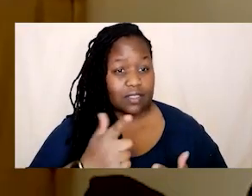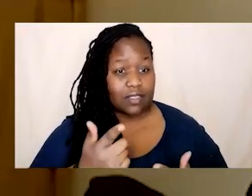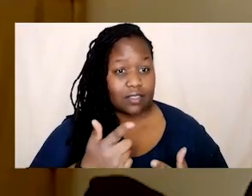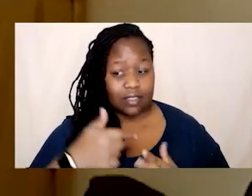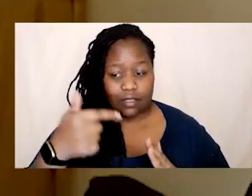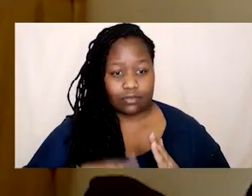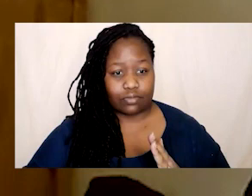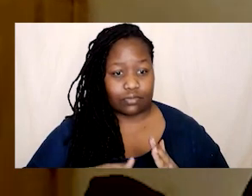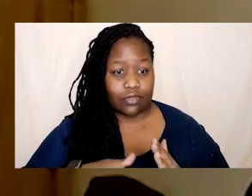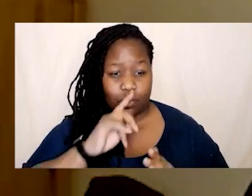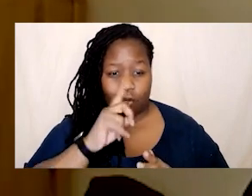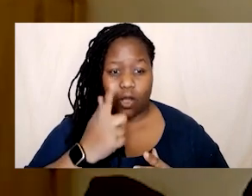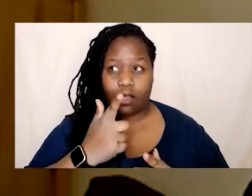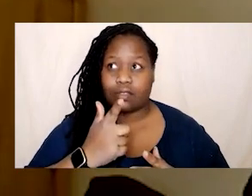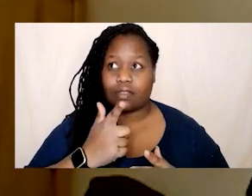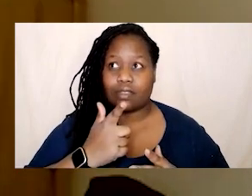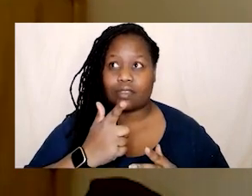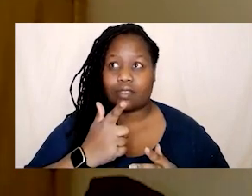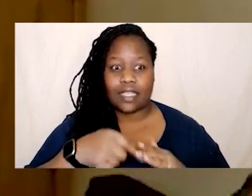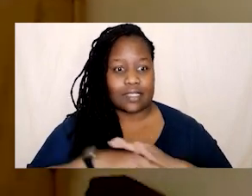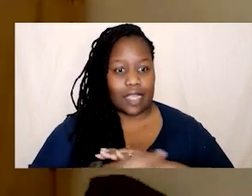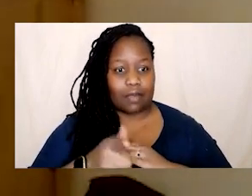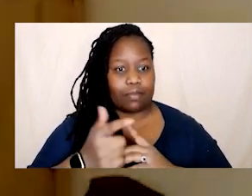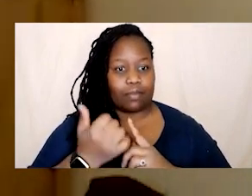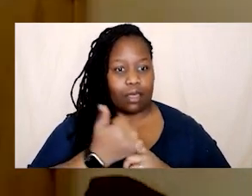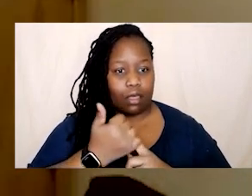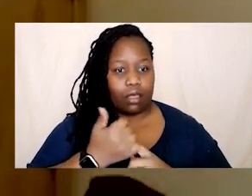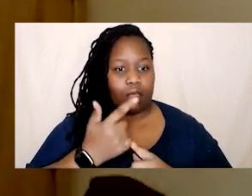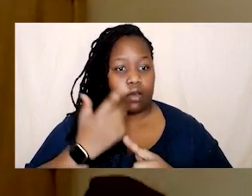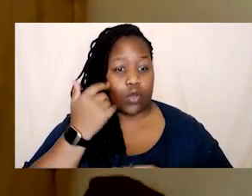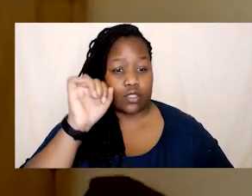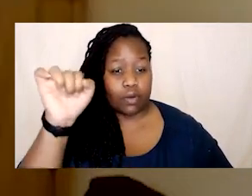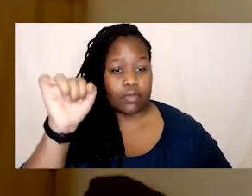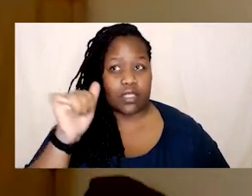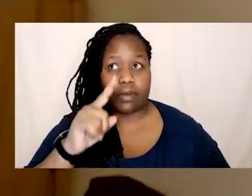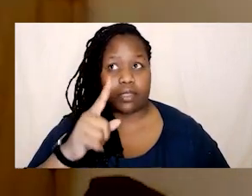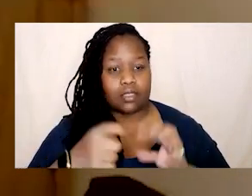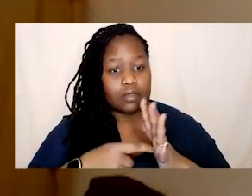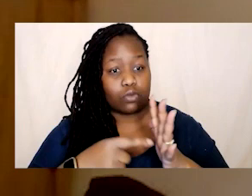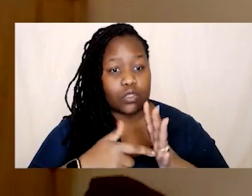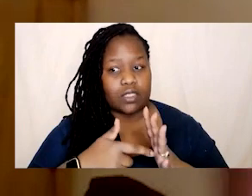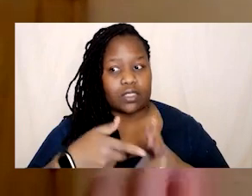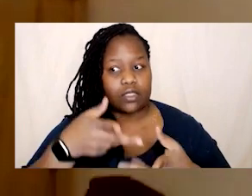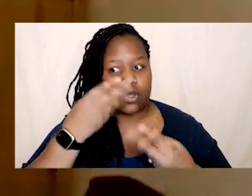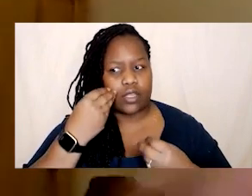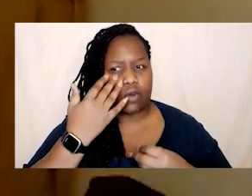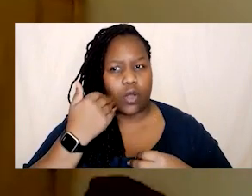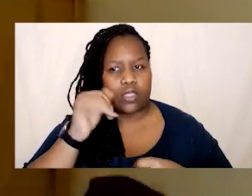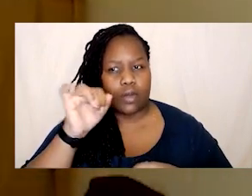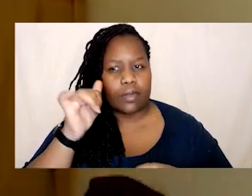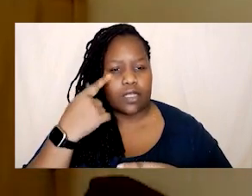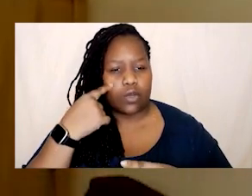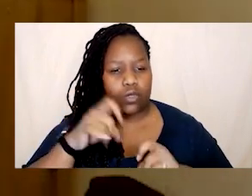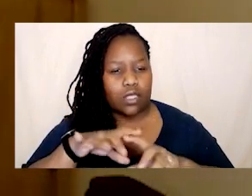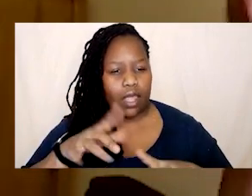escape the conditioning that white supremacy does to you and like for me what's been so important is understanding what white supremacy is what it looks like and how it